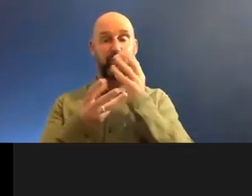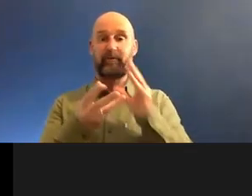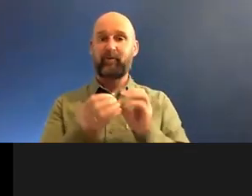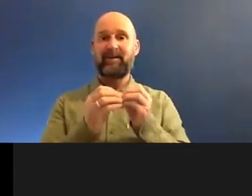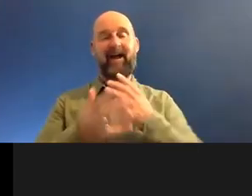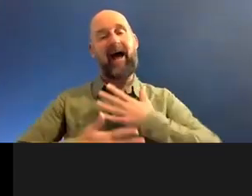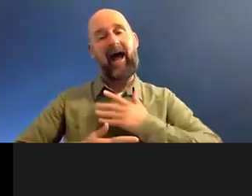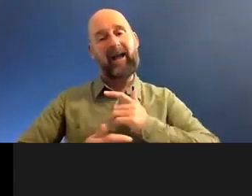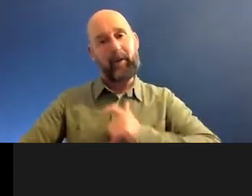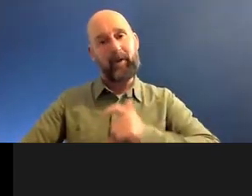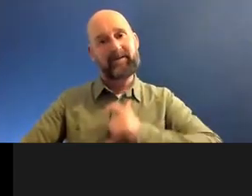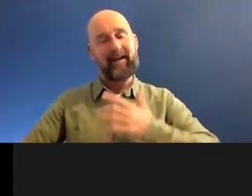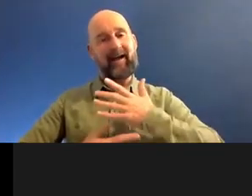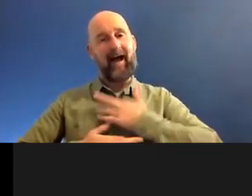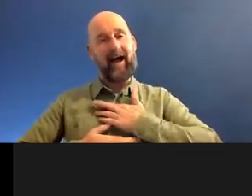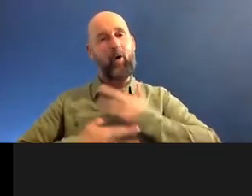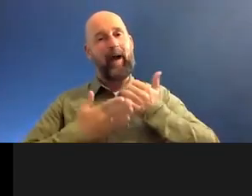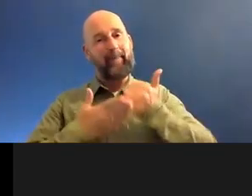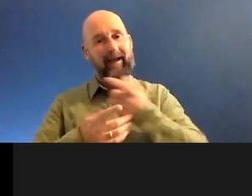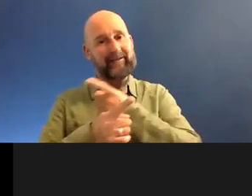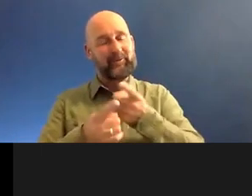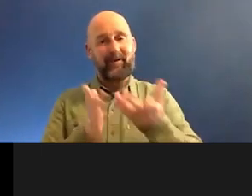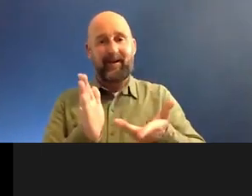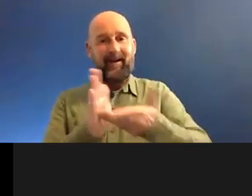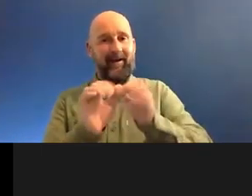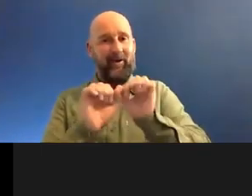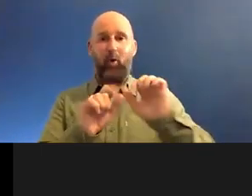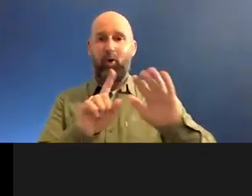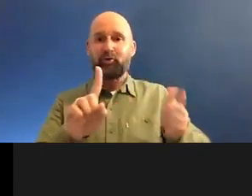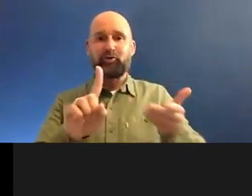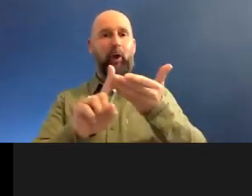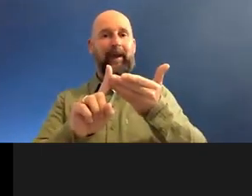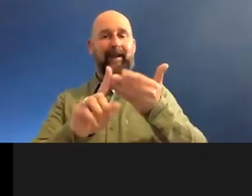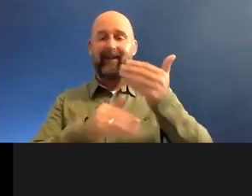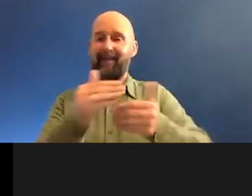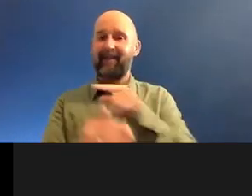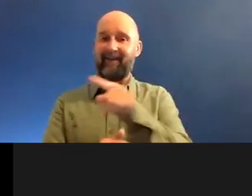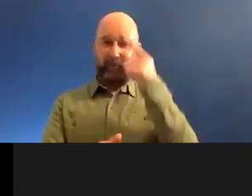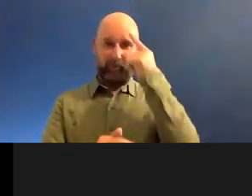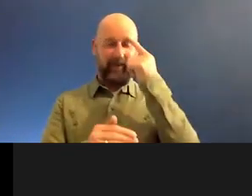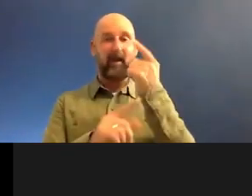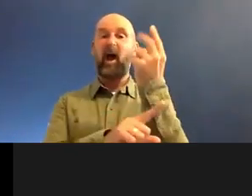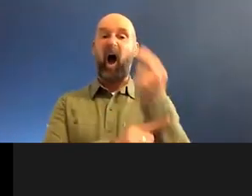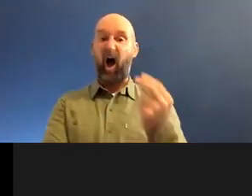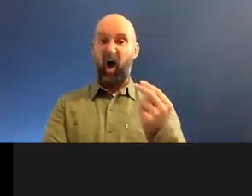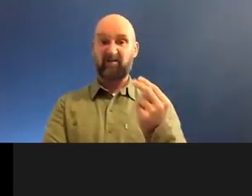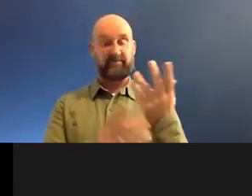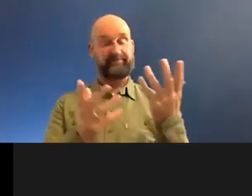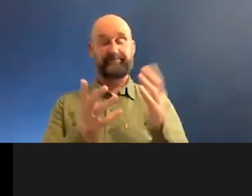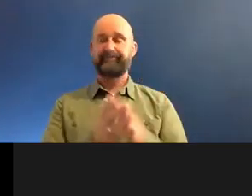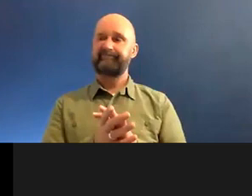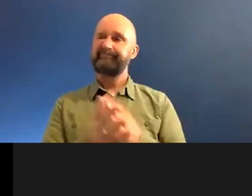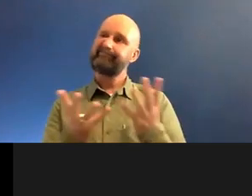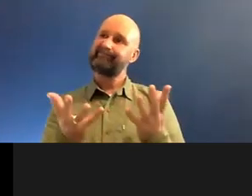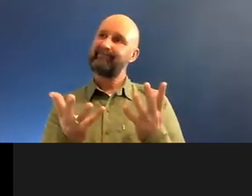like to personally think I'm helping towards that journey or adding towards the journey. Because when you think about art in itself, at the end of the